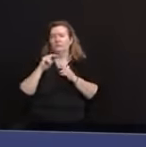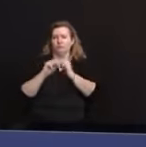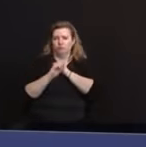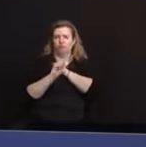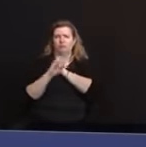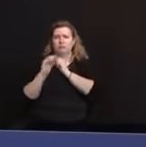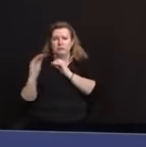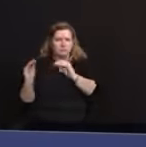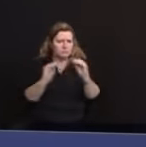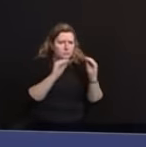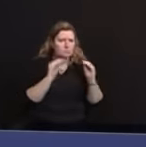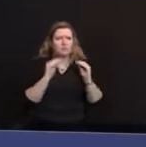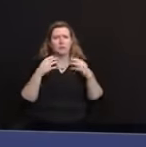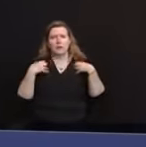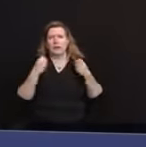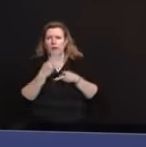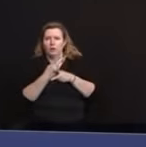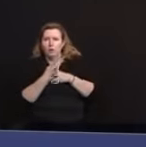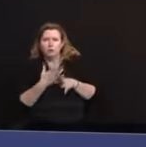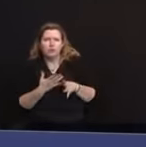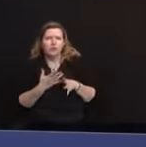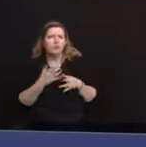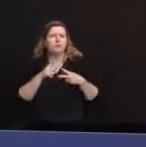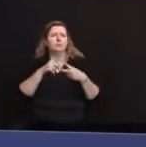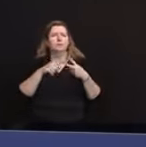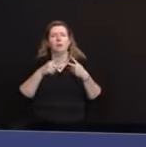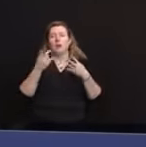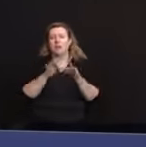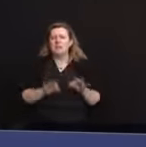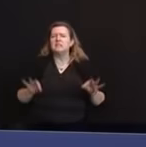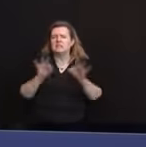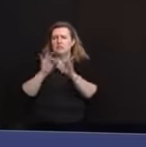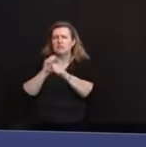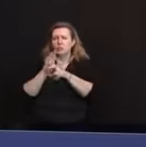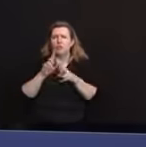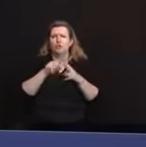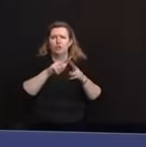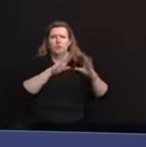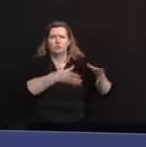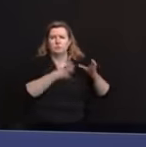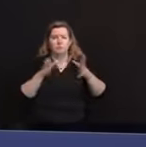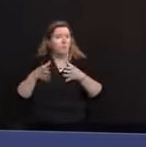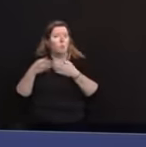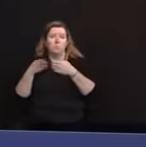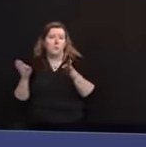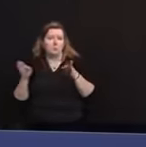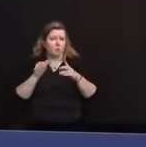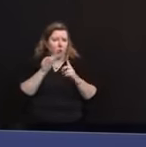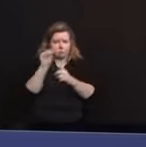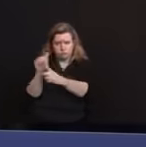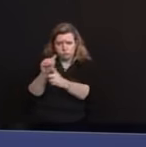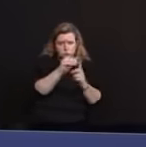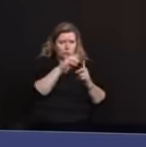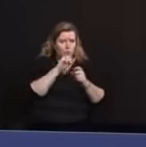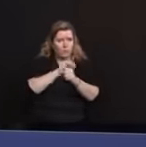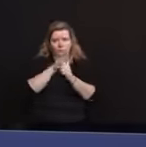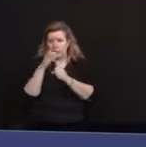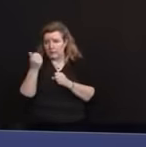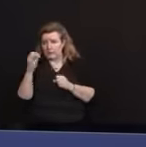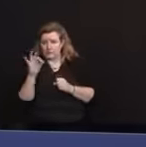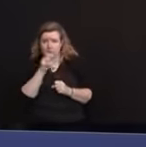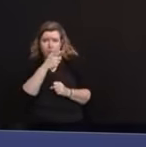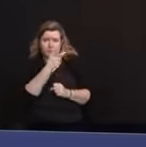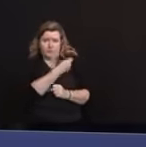healthcare workers, other essential workers and the public about COVID-19 vaccine safety. The